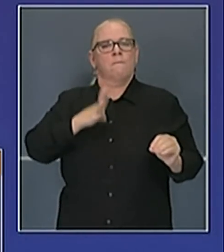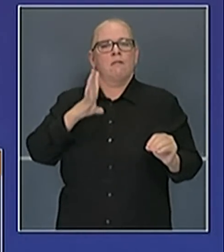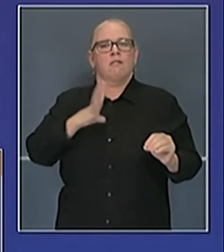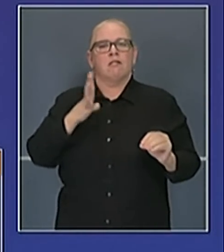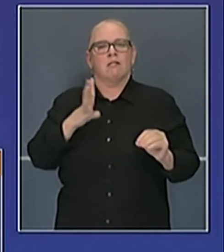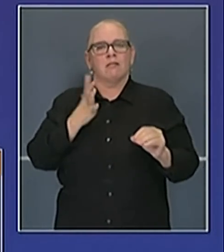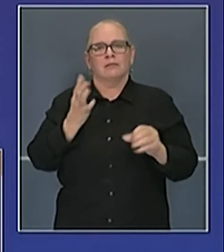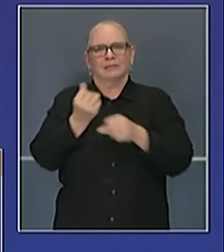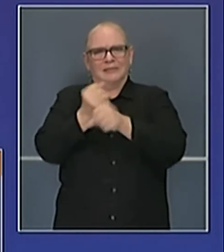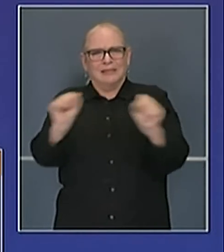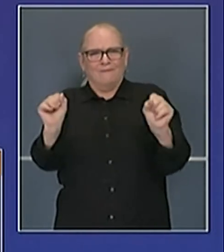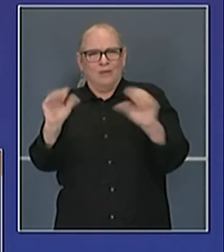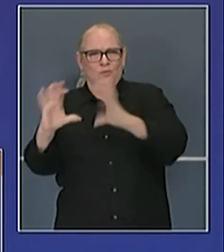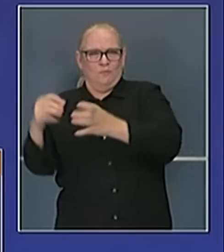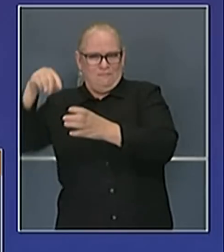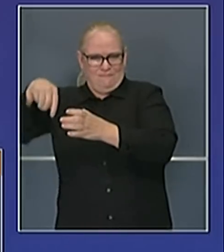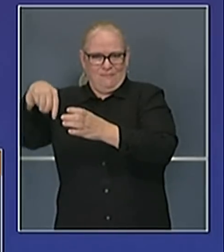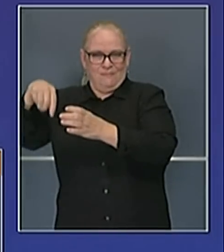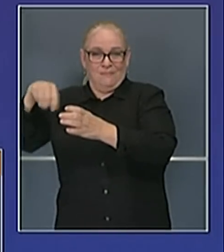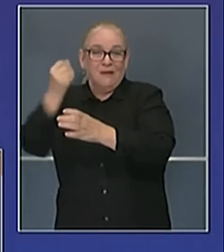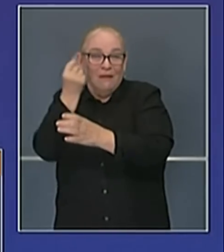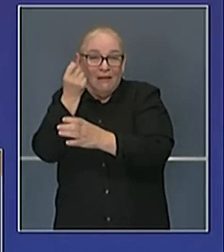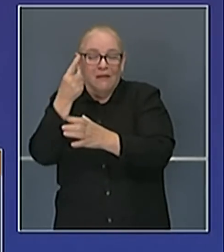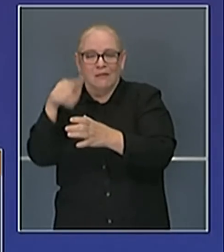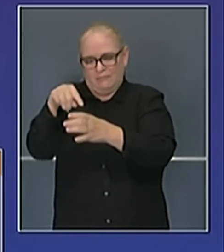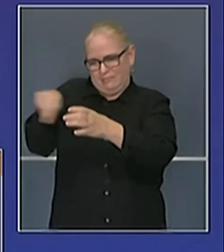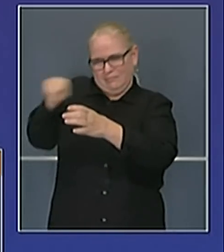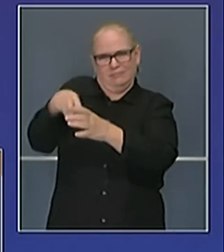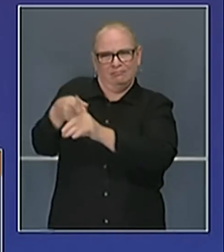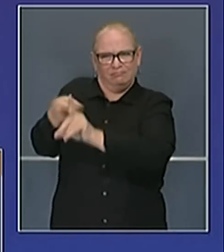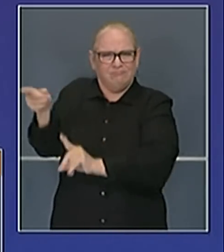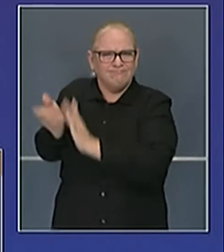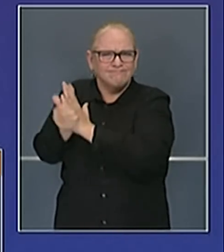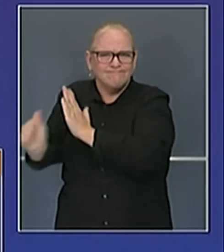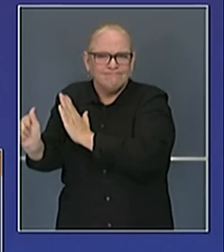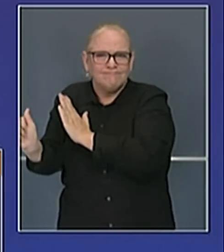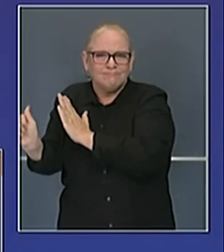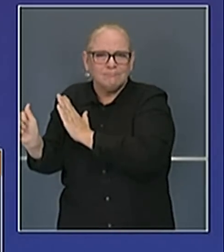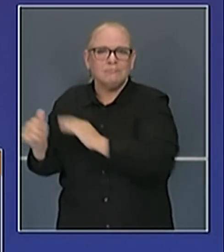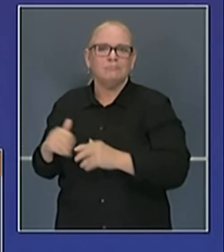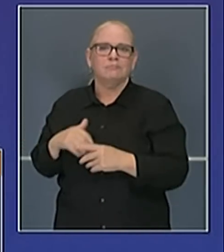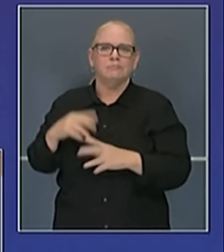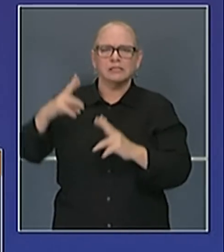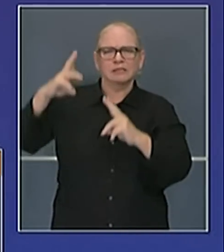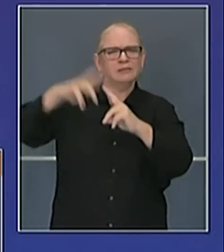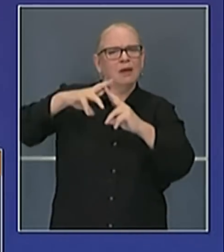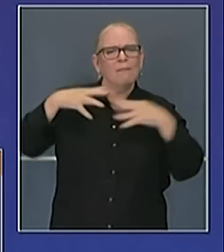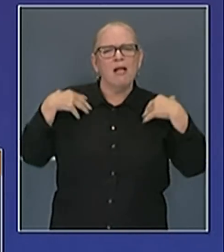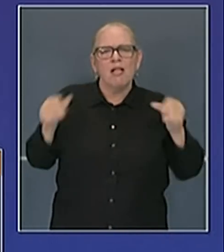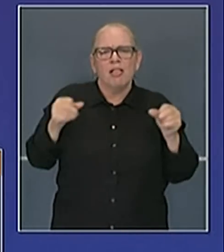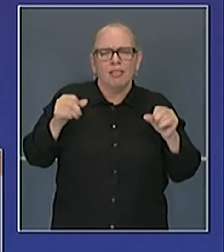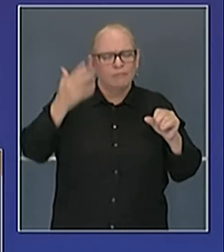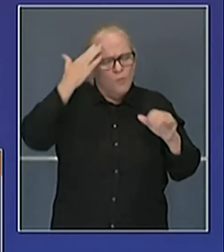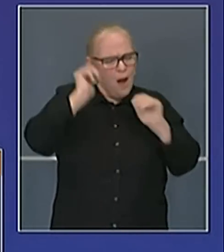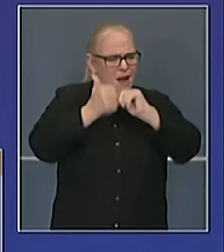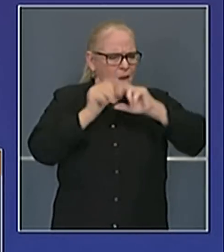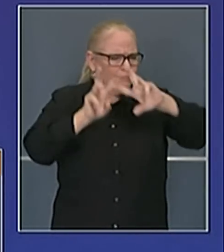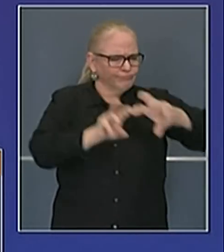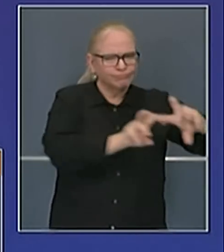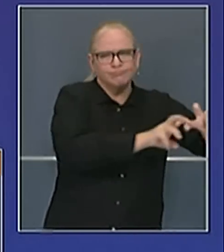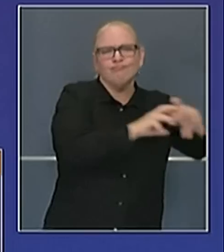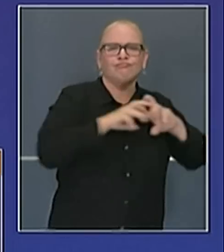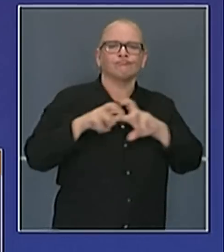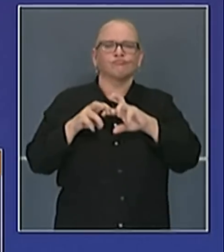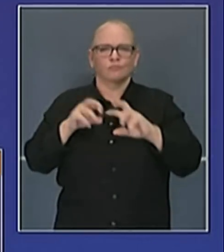of 11 individuals, experts in their field. These are top health experts that will independently review